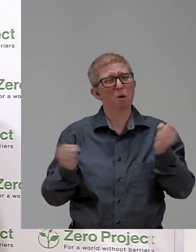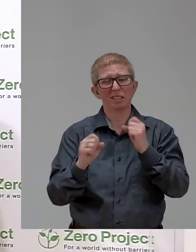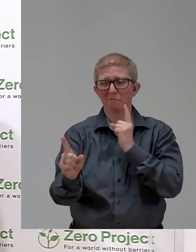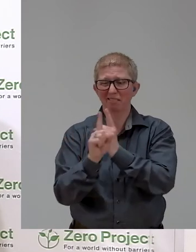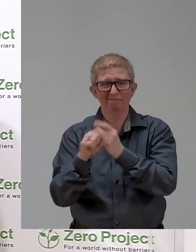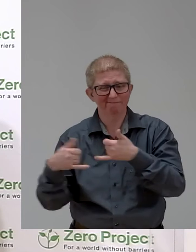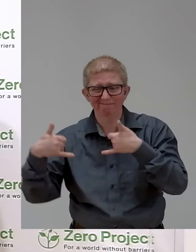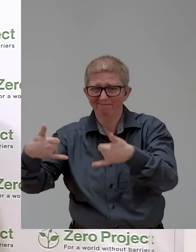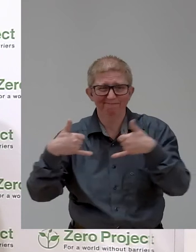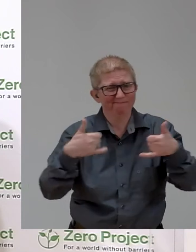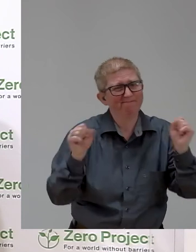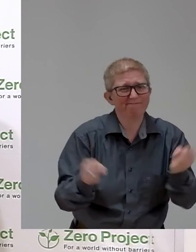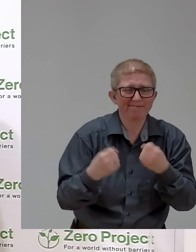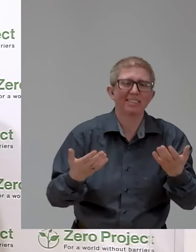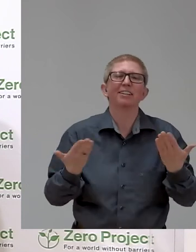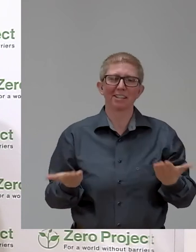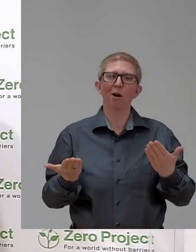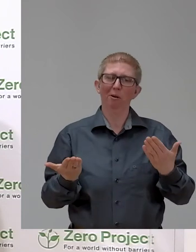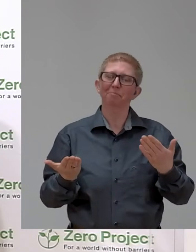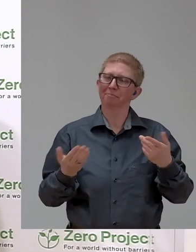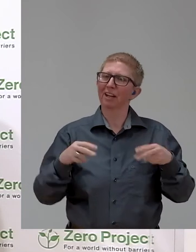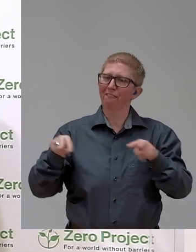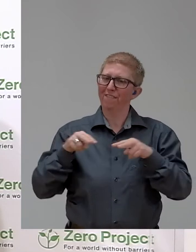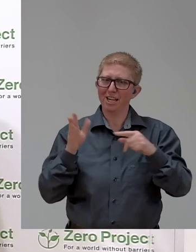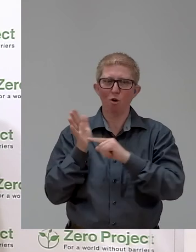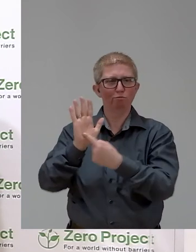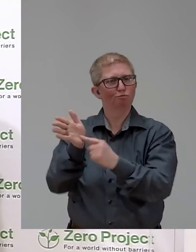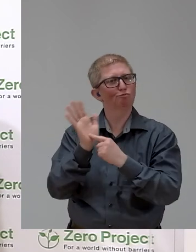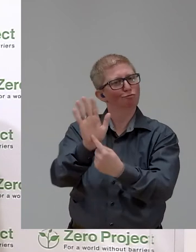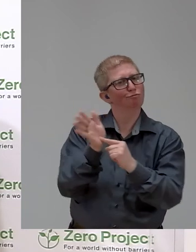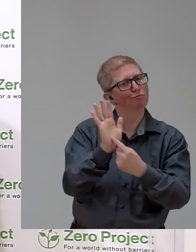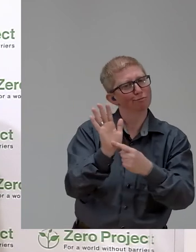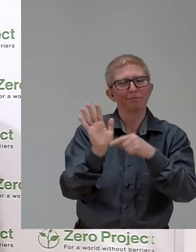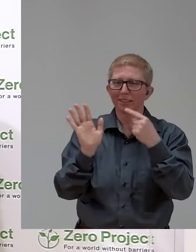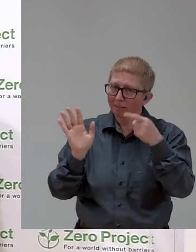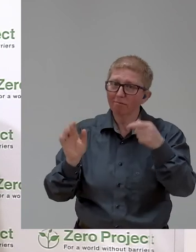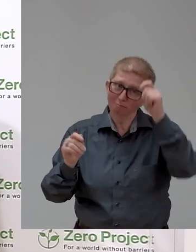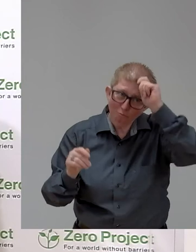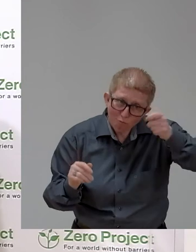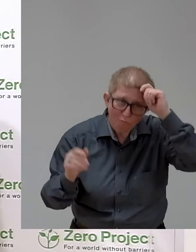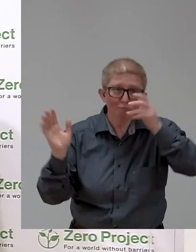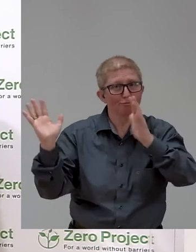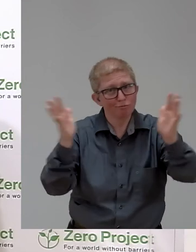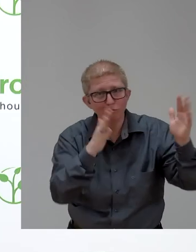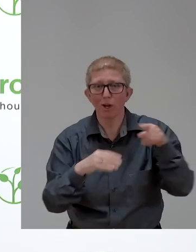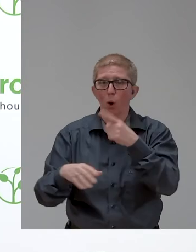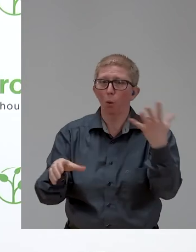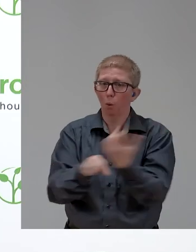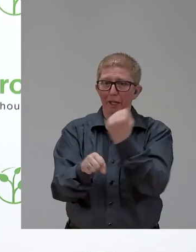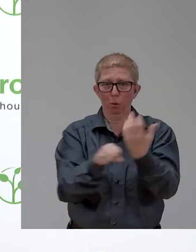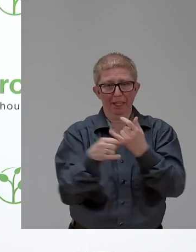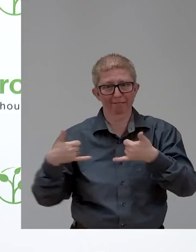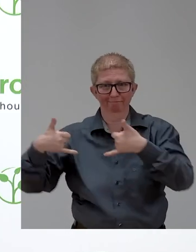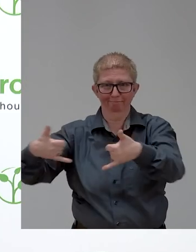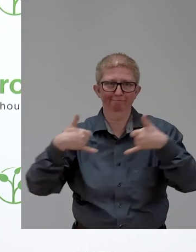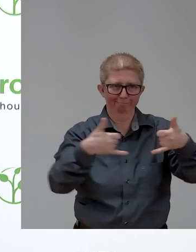and produce these videos in order to honour the Zero Project AODs in 2021. For